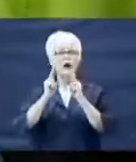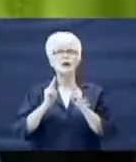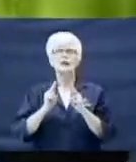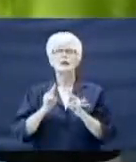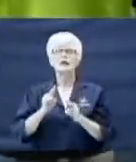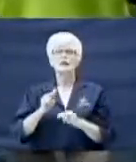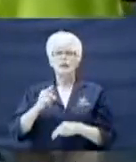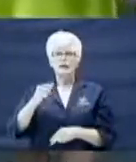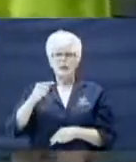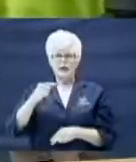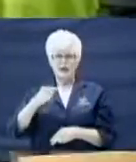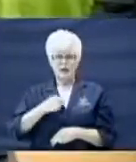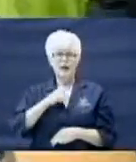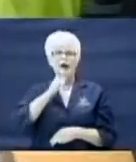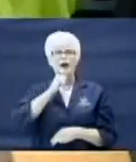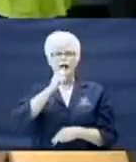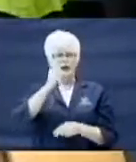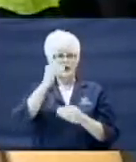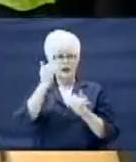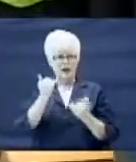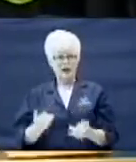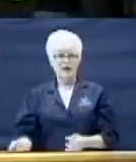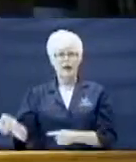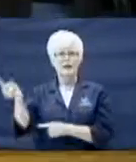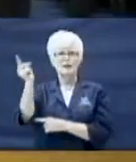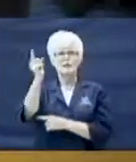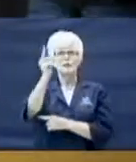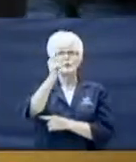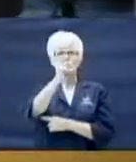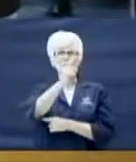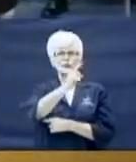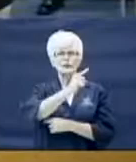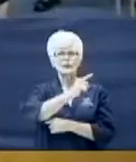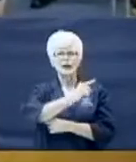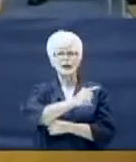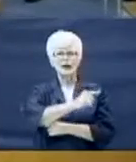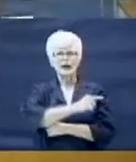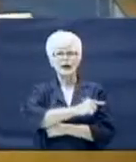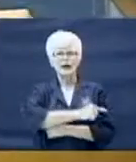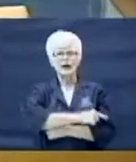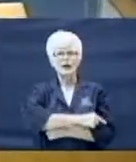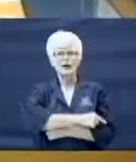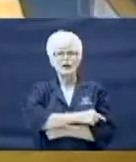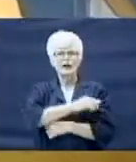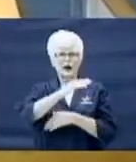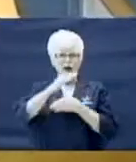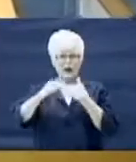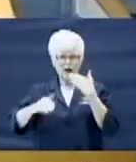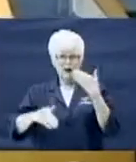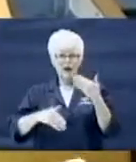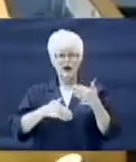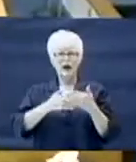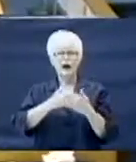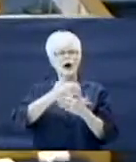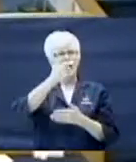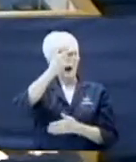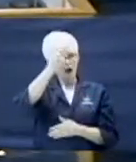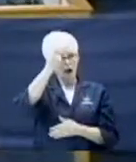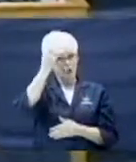I am today, All because